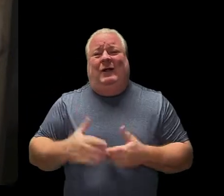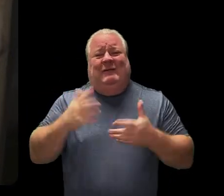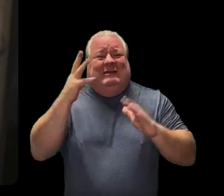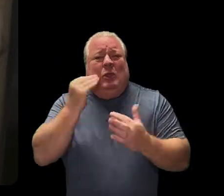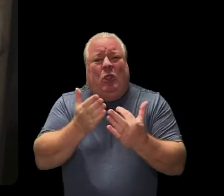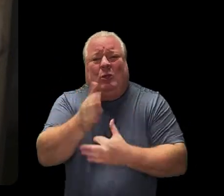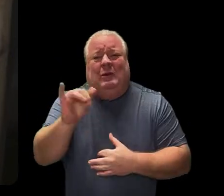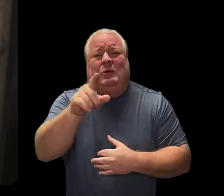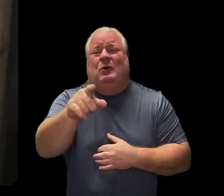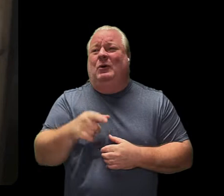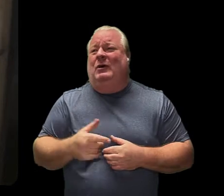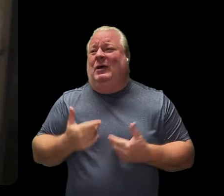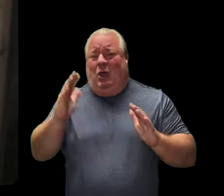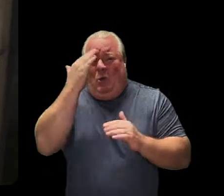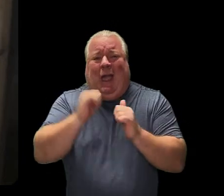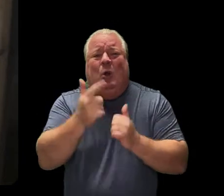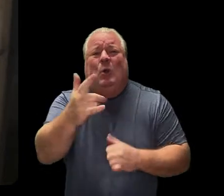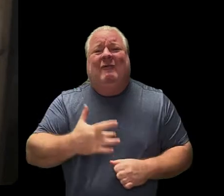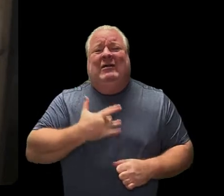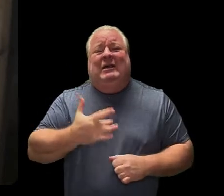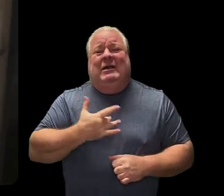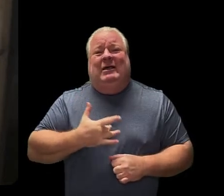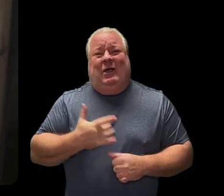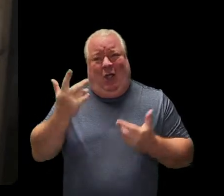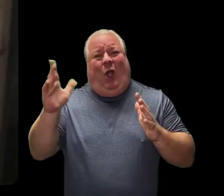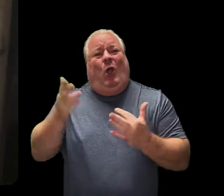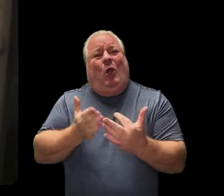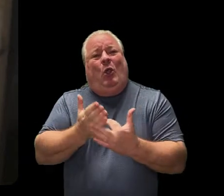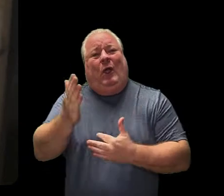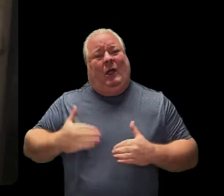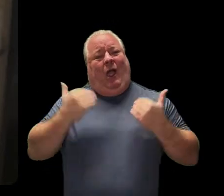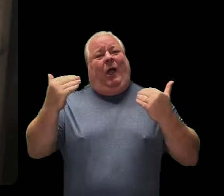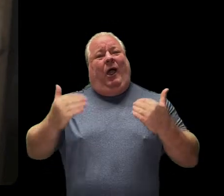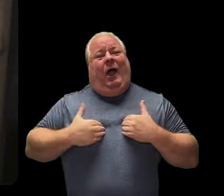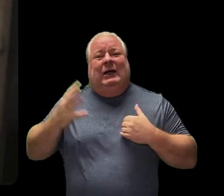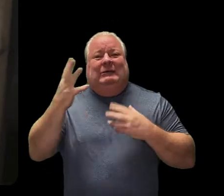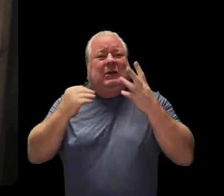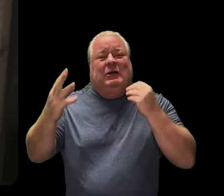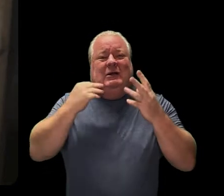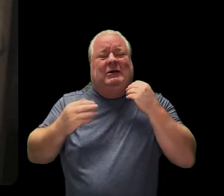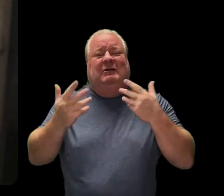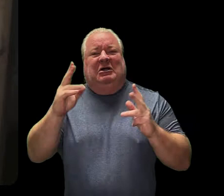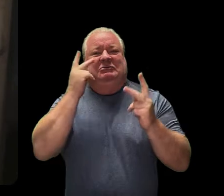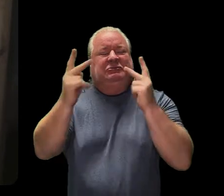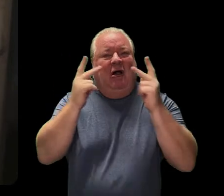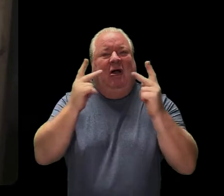how you might be feeling because we were all young once.